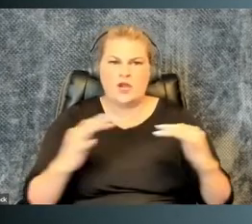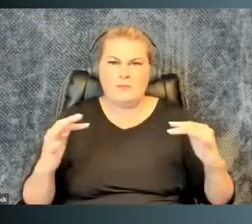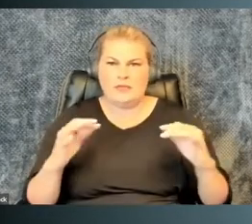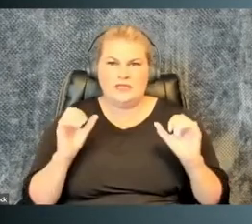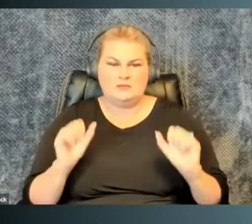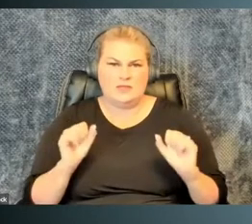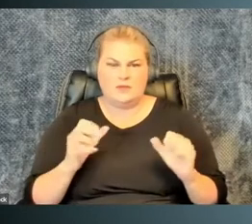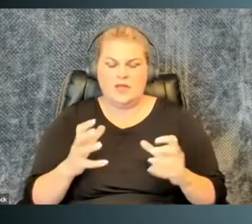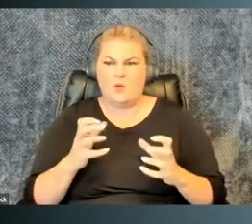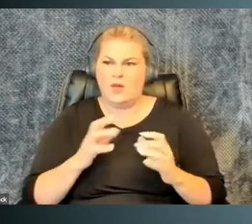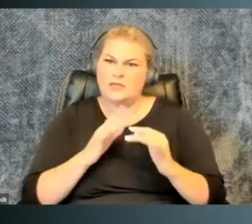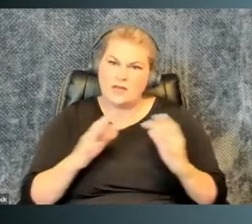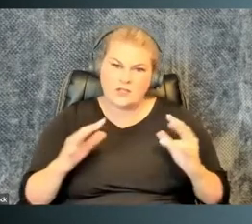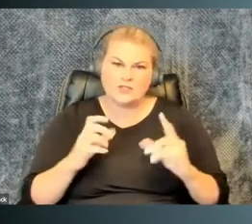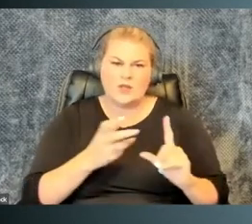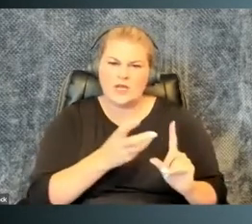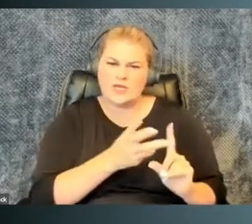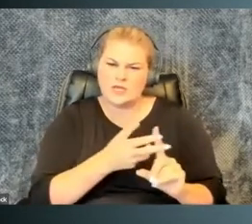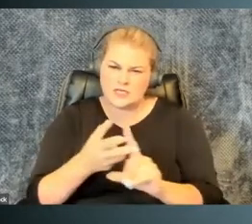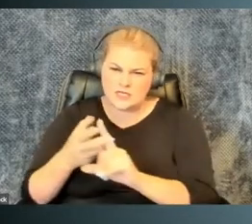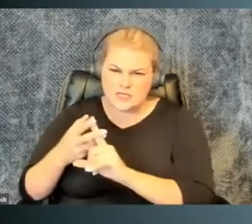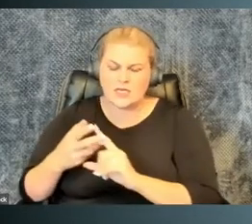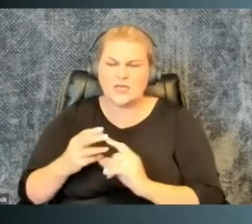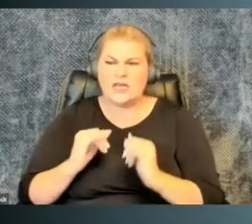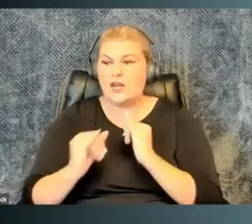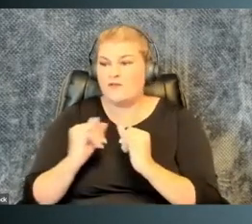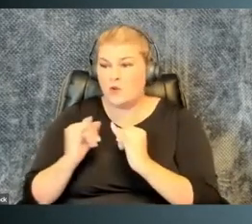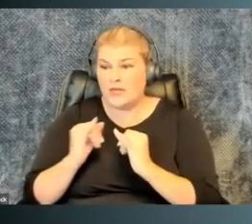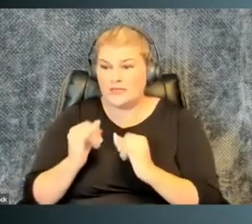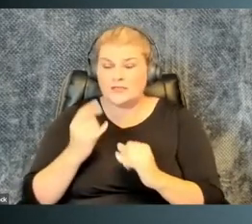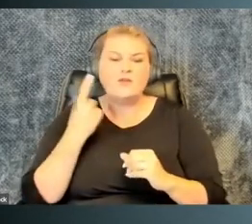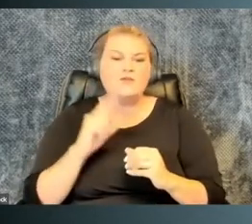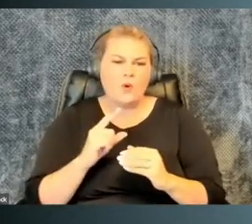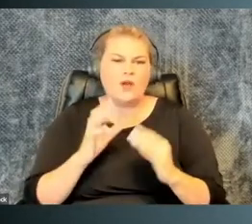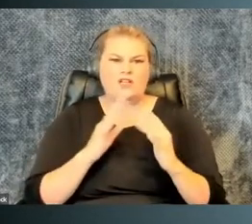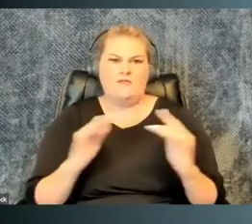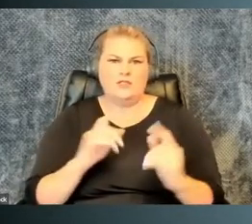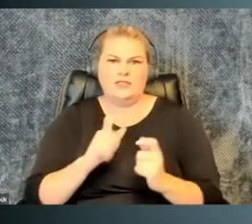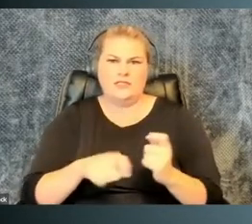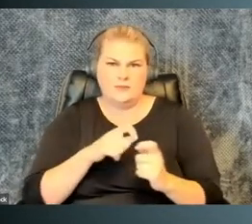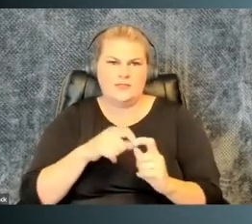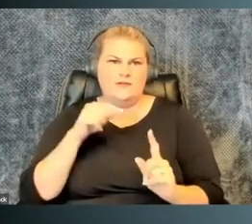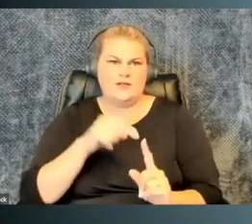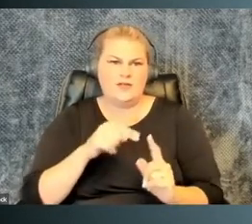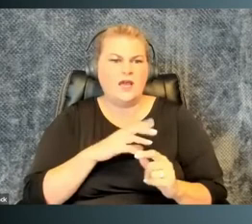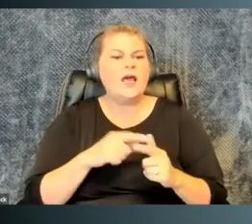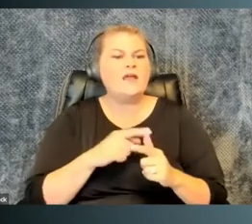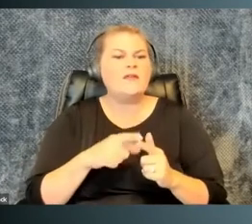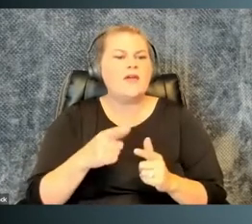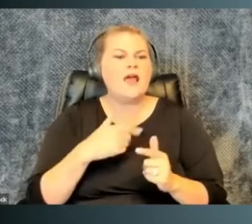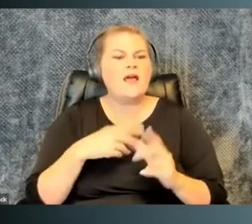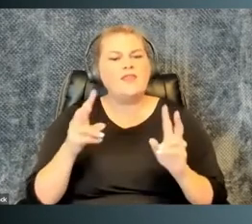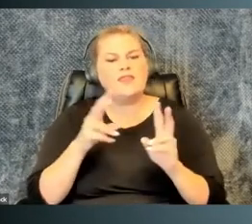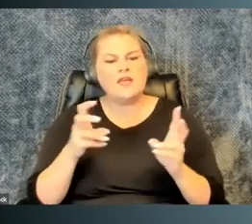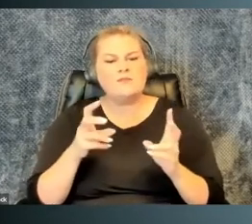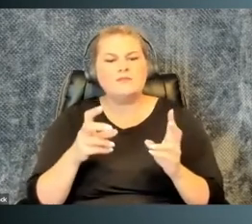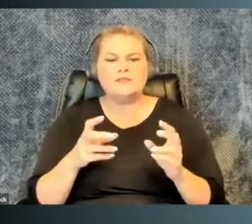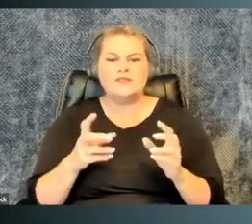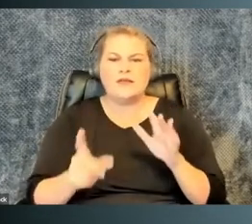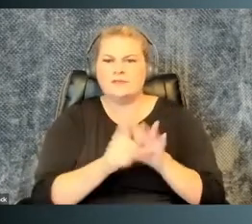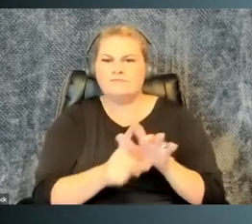diversity in their semi-structured interviews. So they recruited interviewees for diversity.